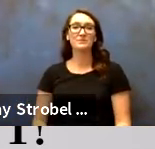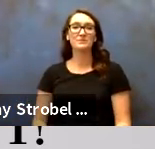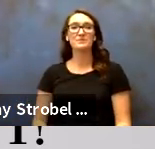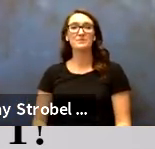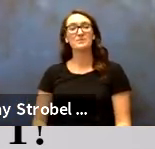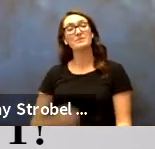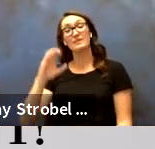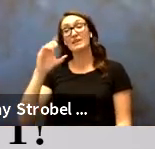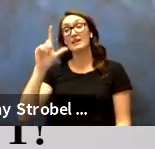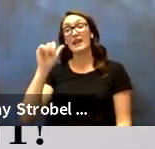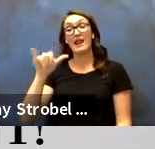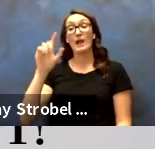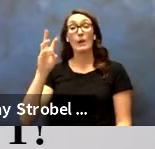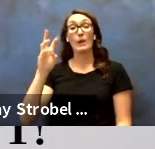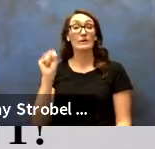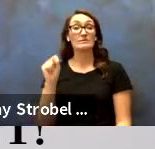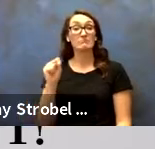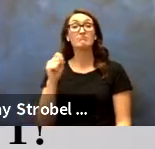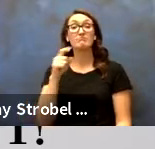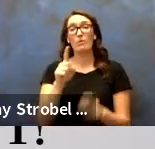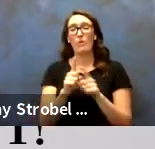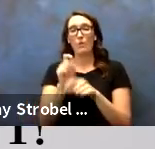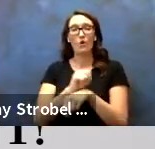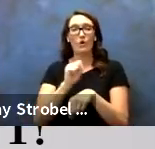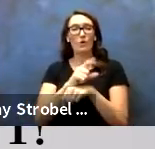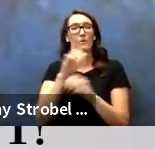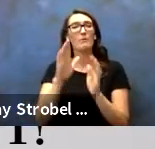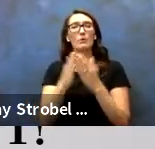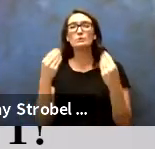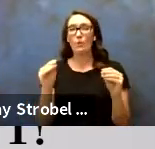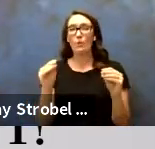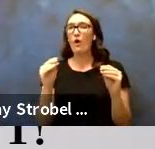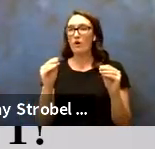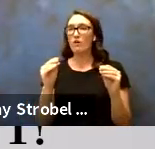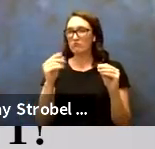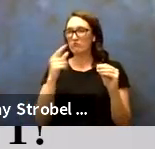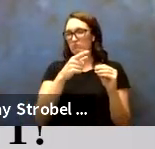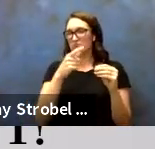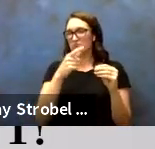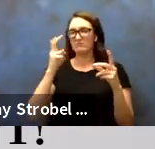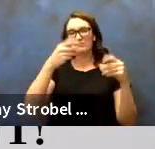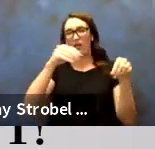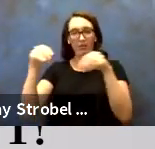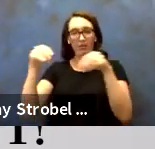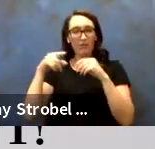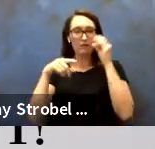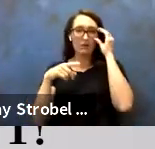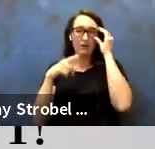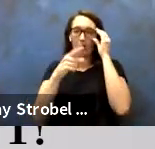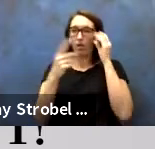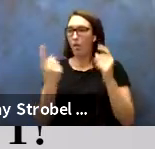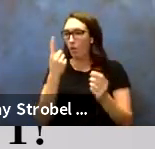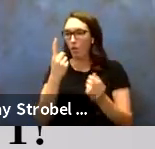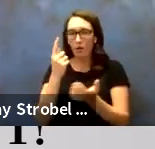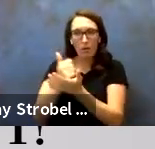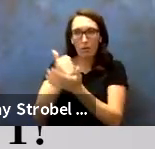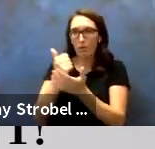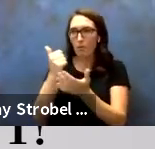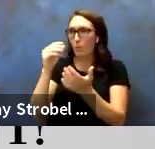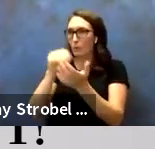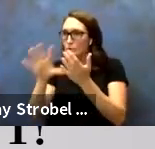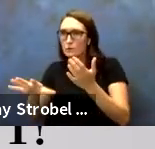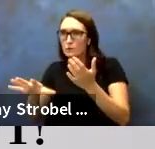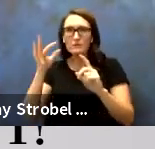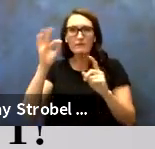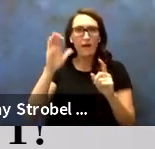Clay Lewis also worked in the bookstore sales assistant, always meeting our faculty and students with a smile